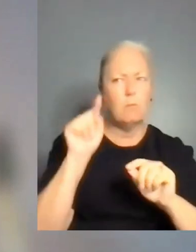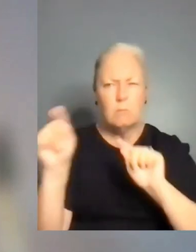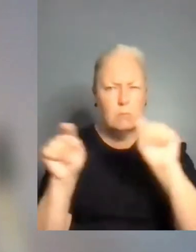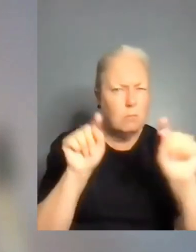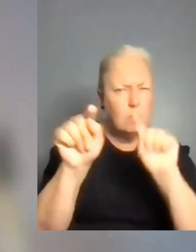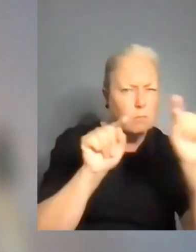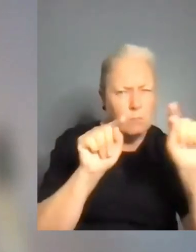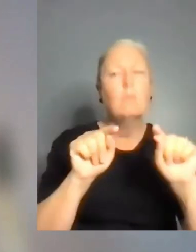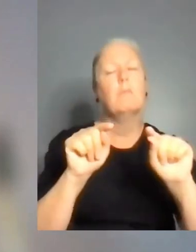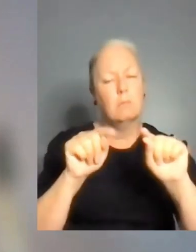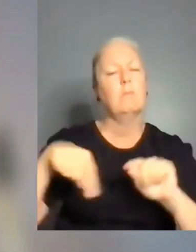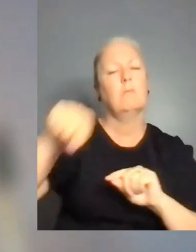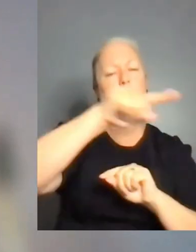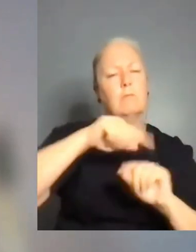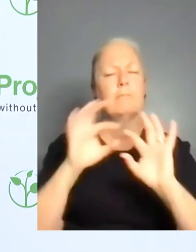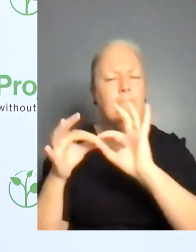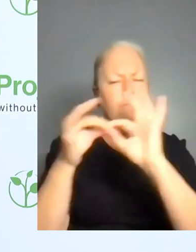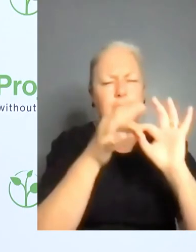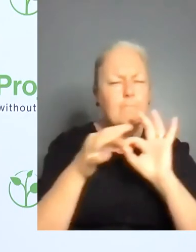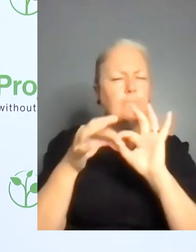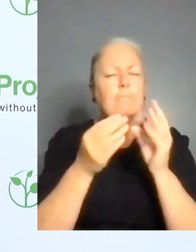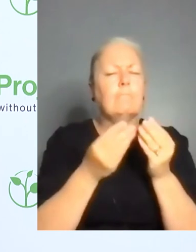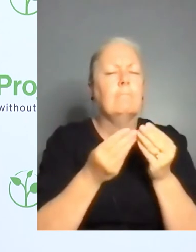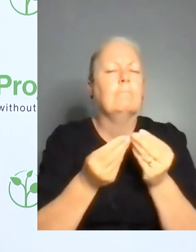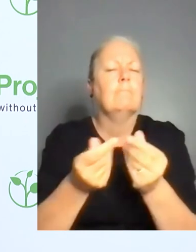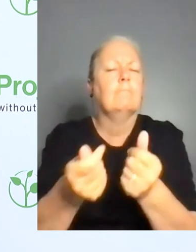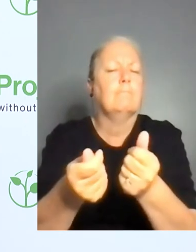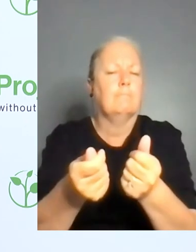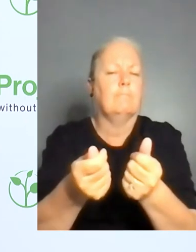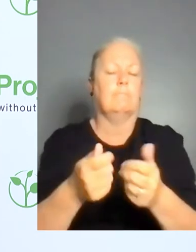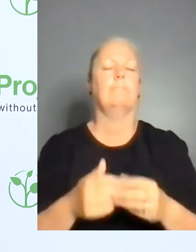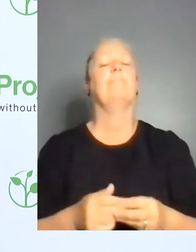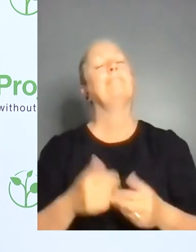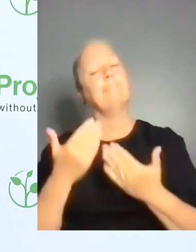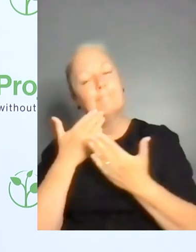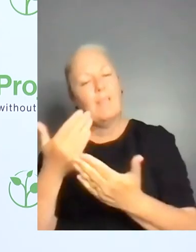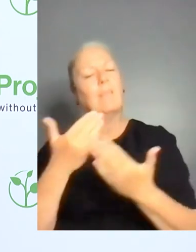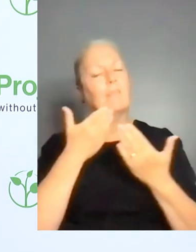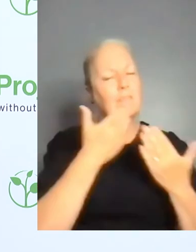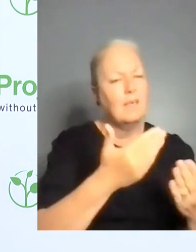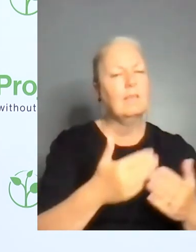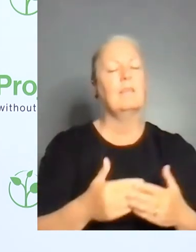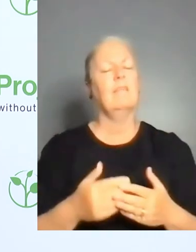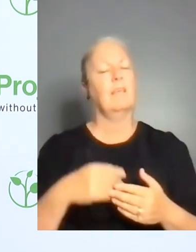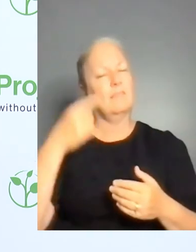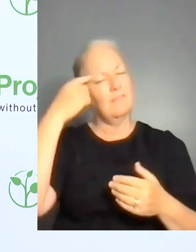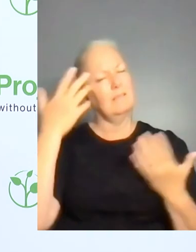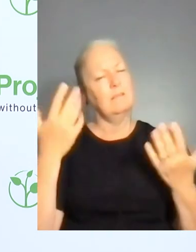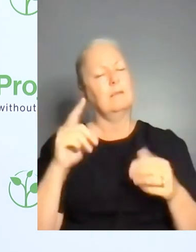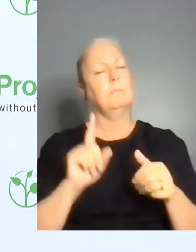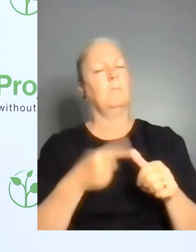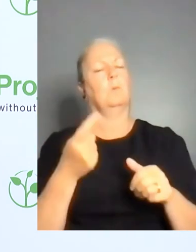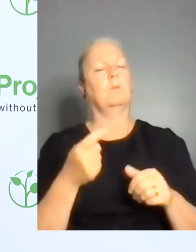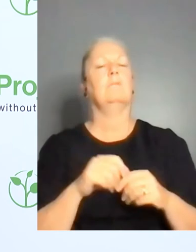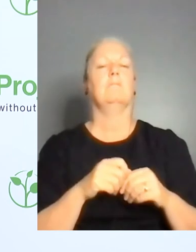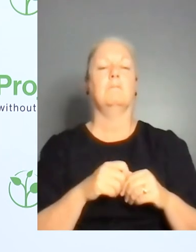and synergy. Thank you, Matthijs. And also, Mike, I think it was pretty clear now what kind of lead organizations you